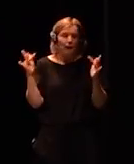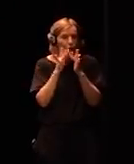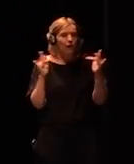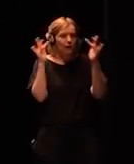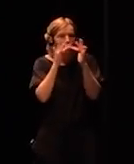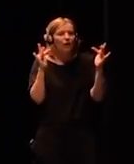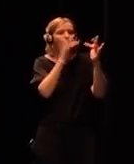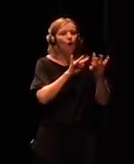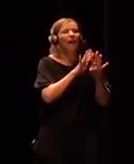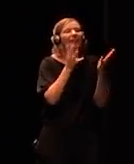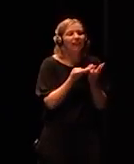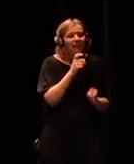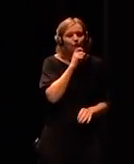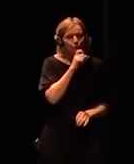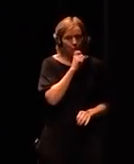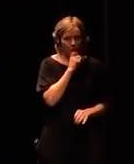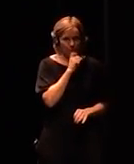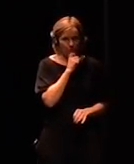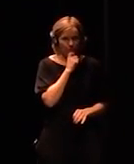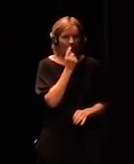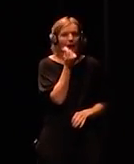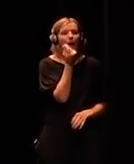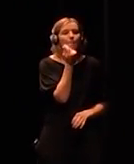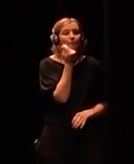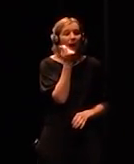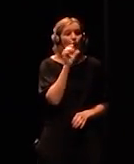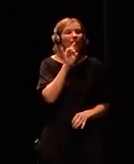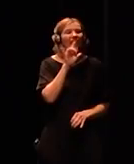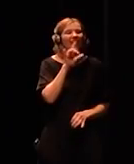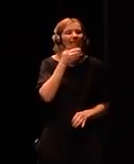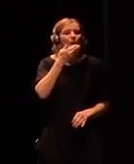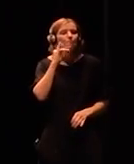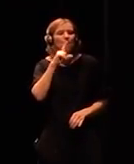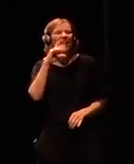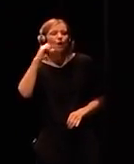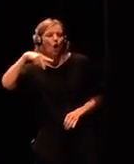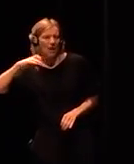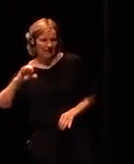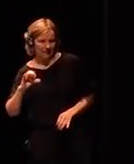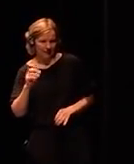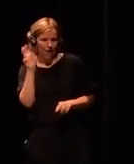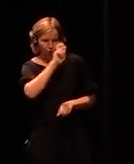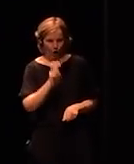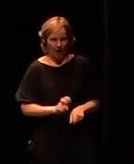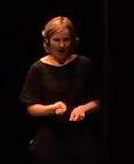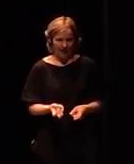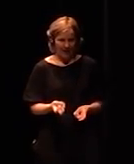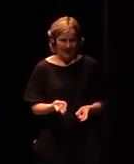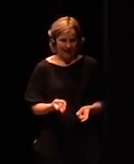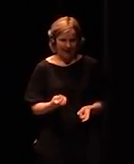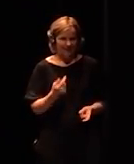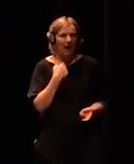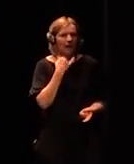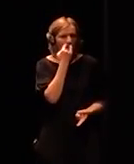artificial intelligence 15.7 trillion so huge temptation huge